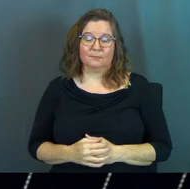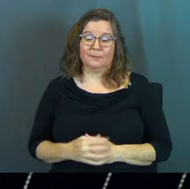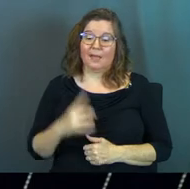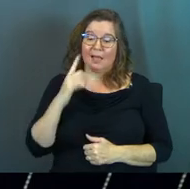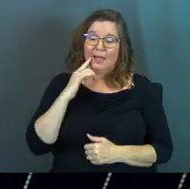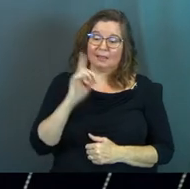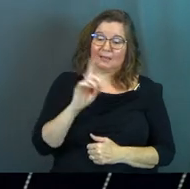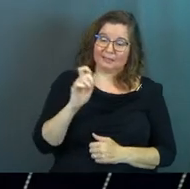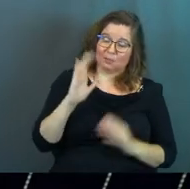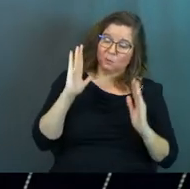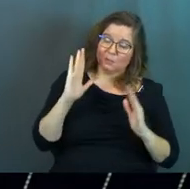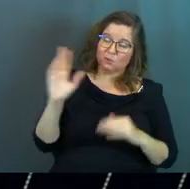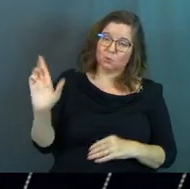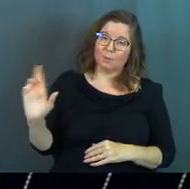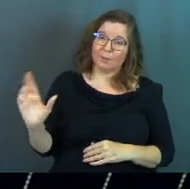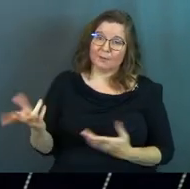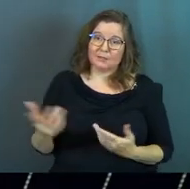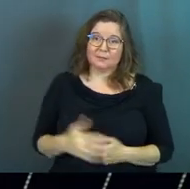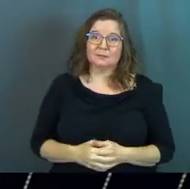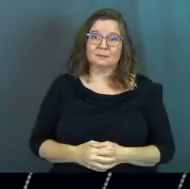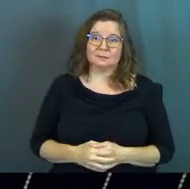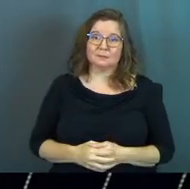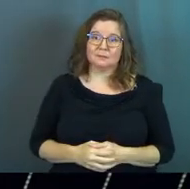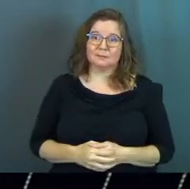I think Democrats need to listen to Republicans.